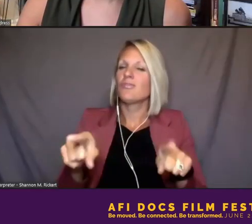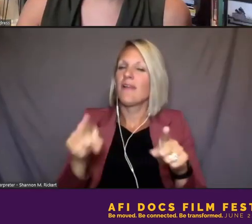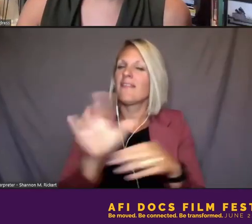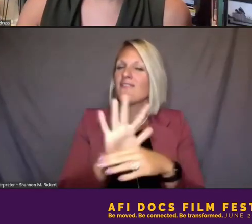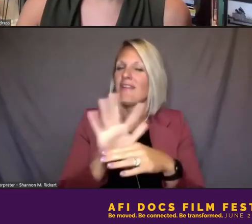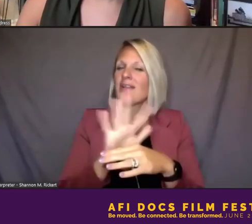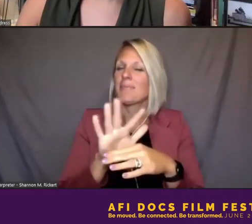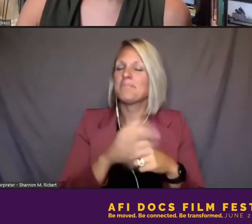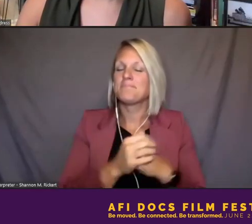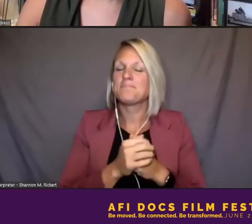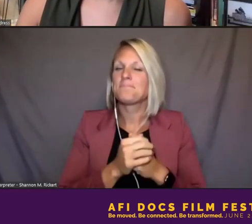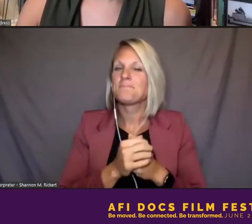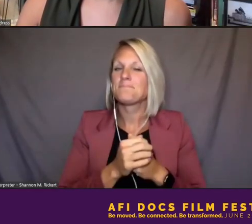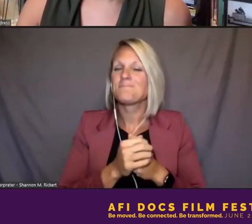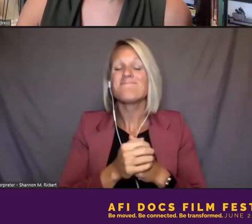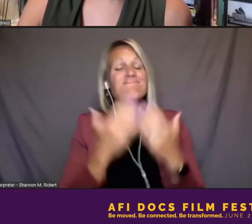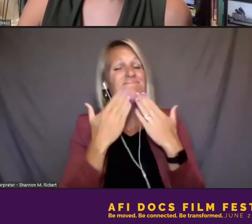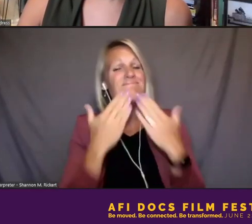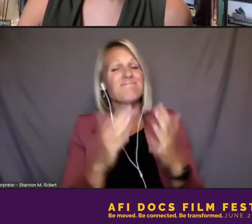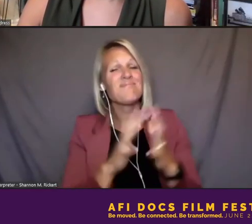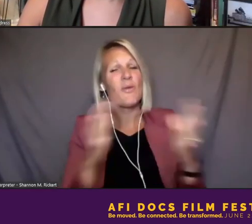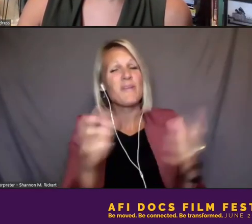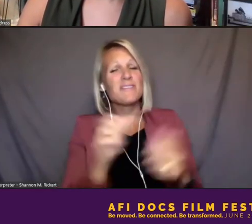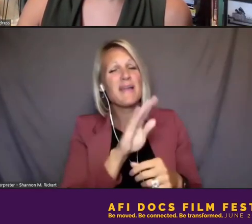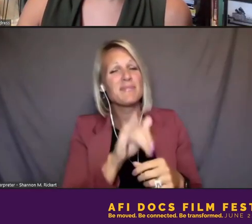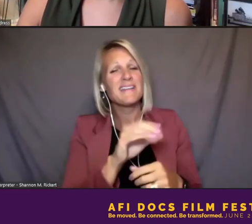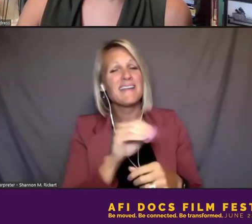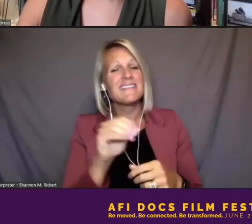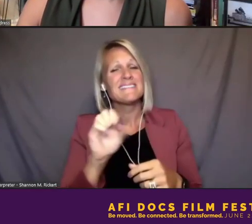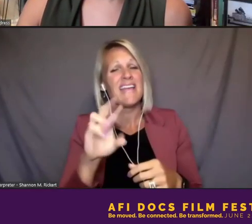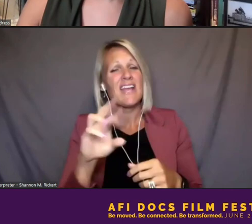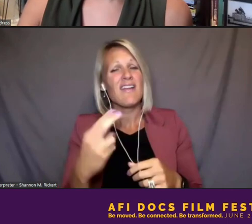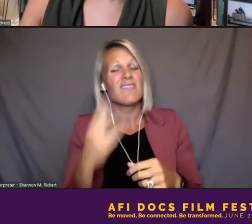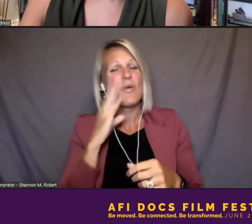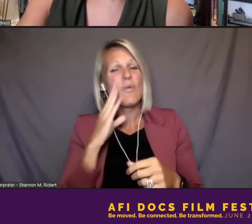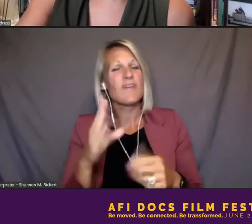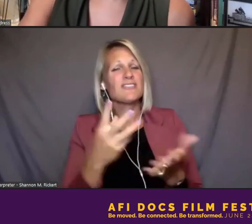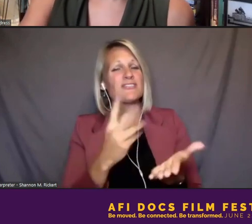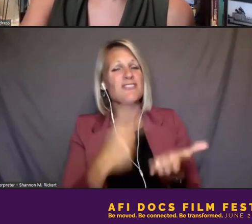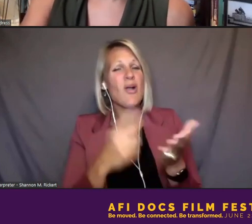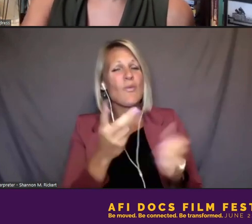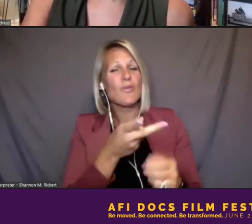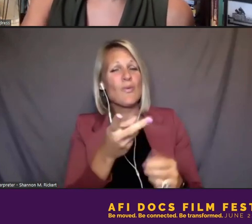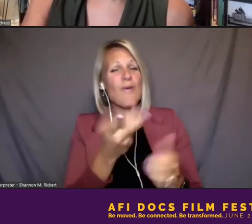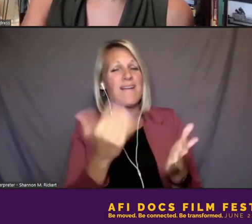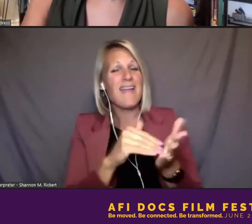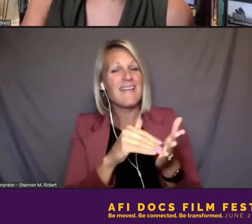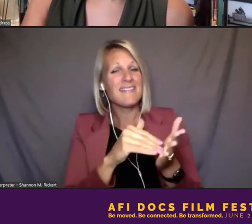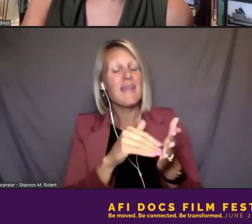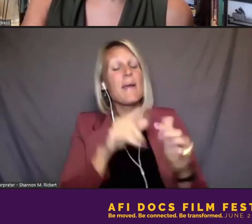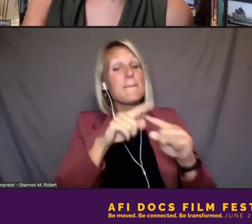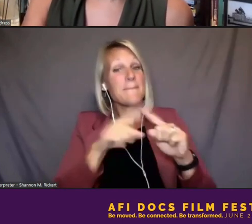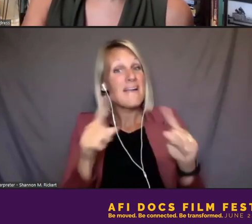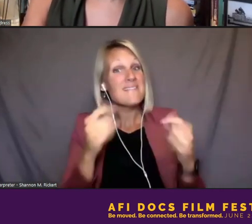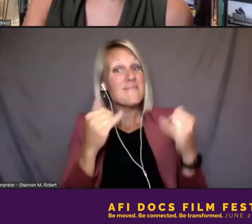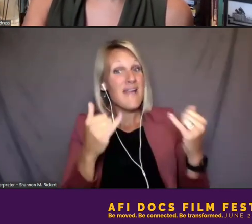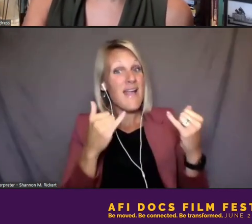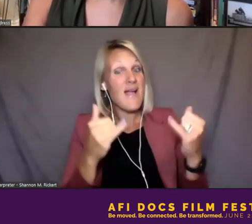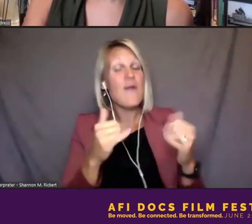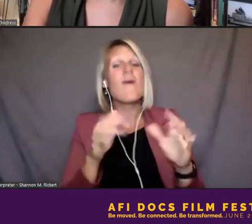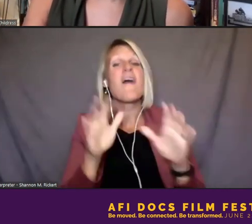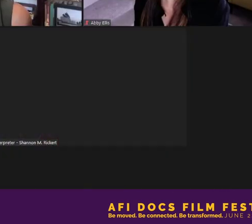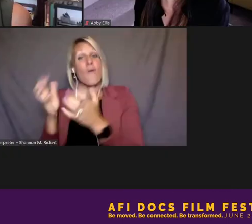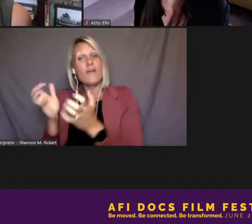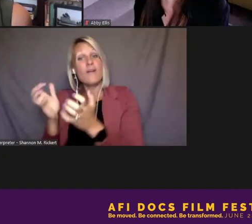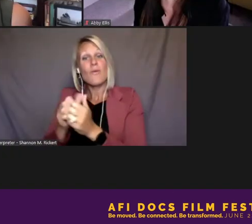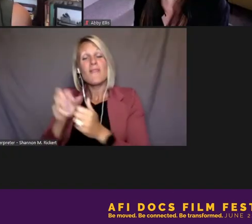Thank you so much, Sarah and Abby. And we'll come back to you shortly as we bring up the panel. But I'd love to bring up Mark and Sonia